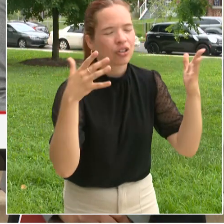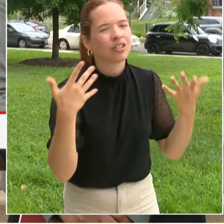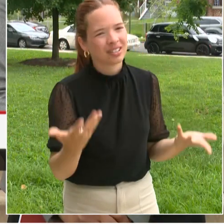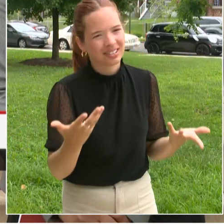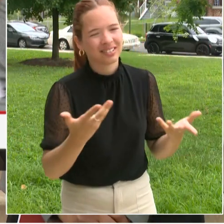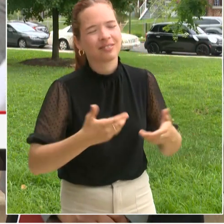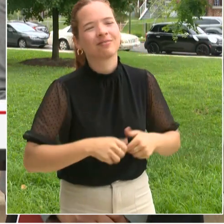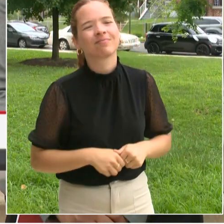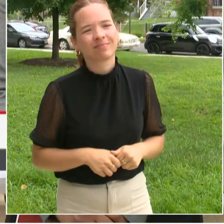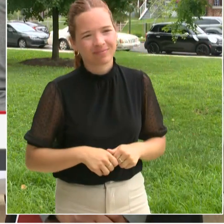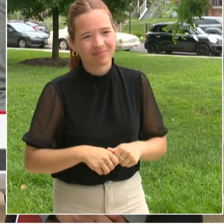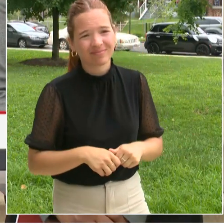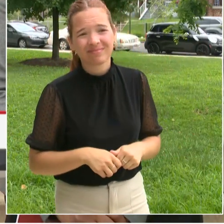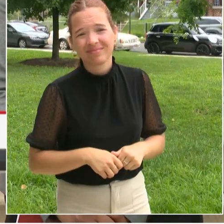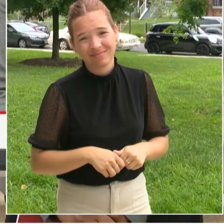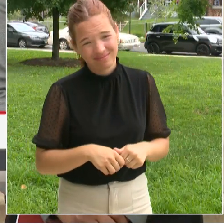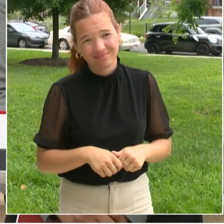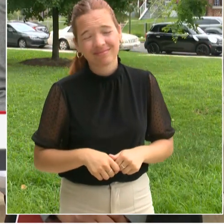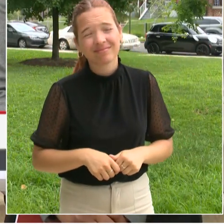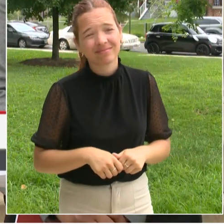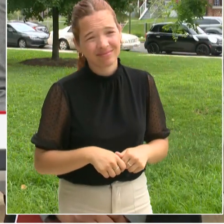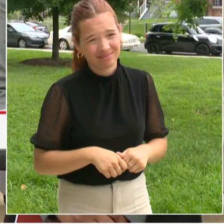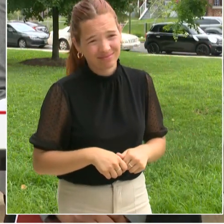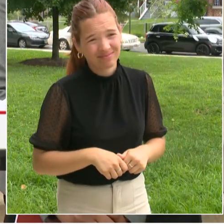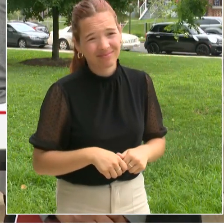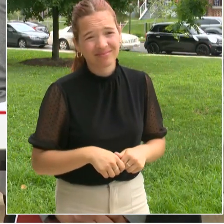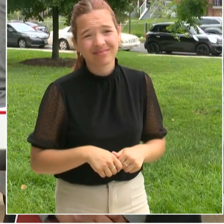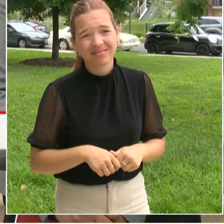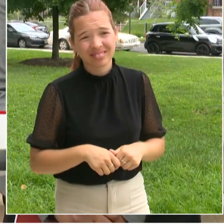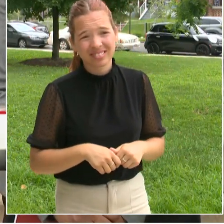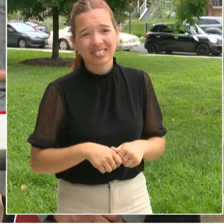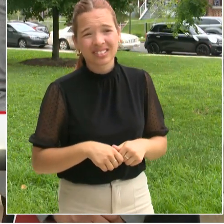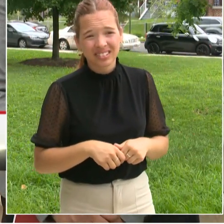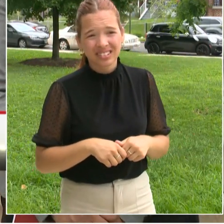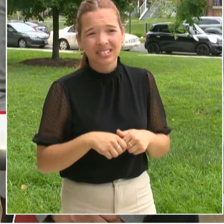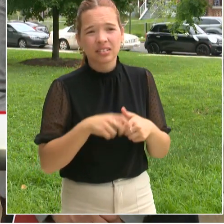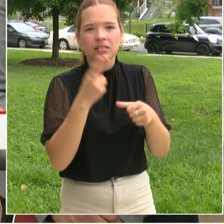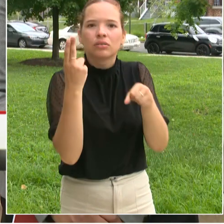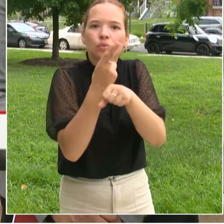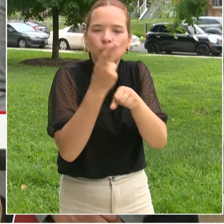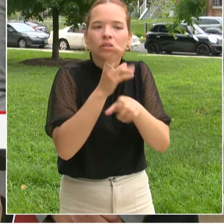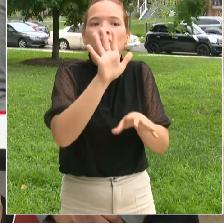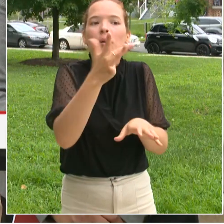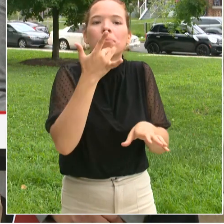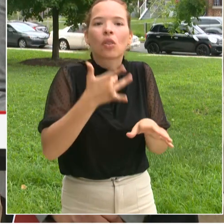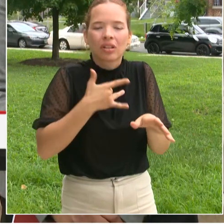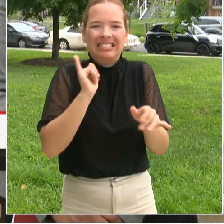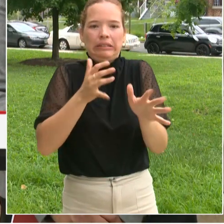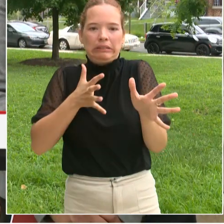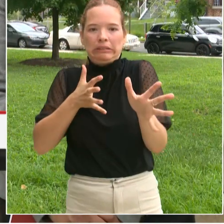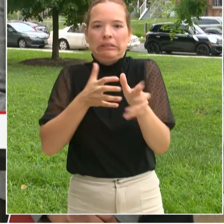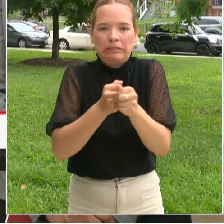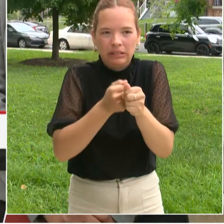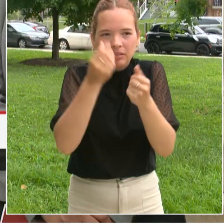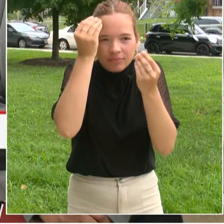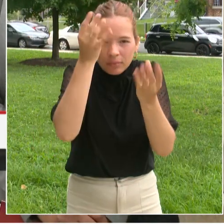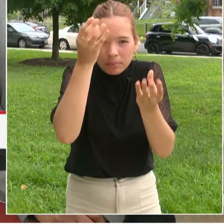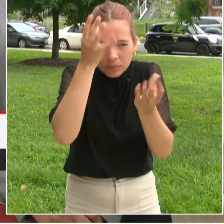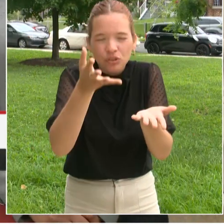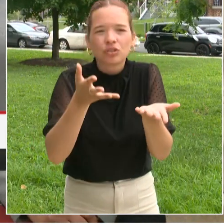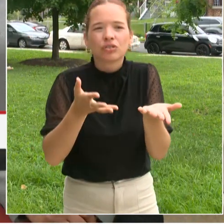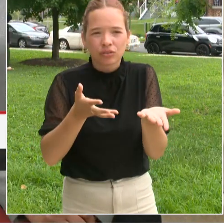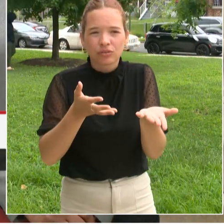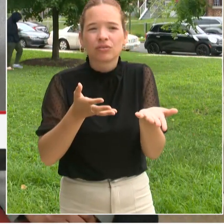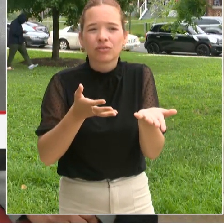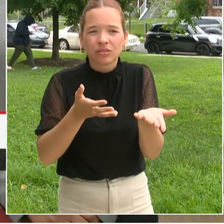birthday. So last year when your child was 10 they were caught up and now they're 11 and they're due for several vaccine doses.